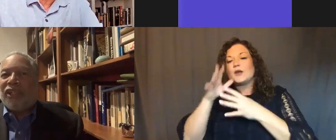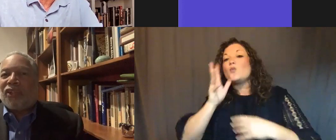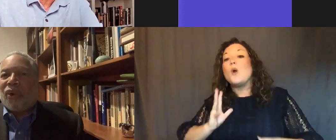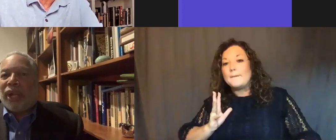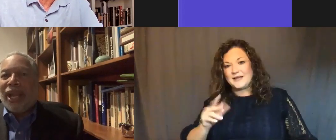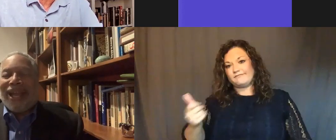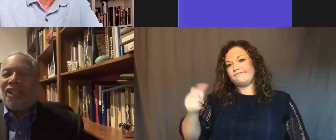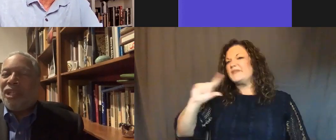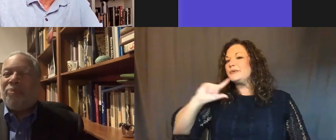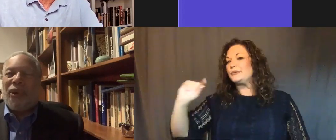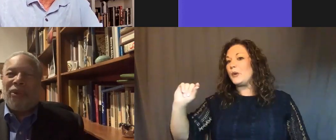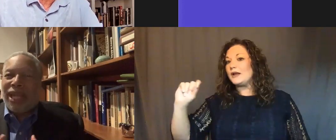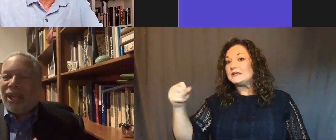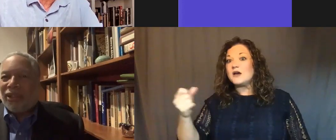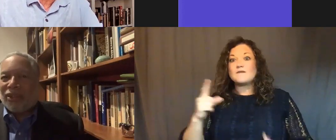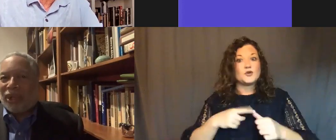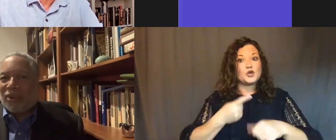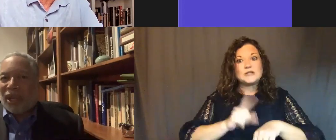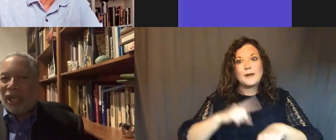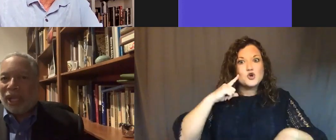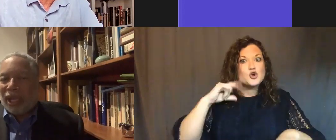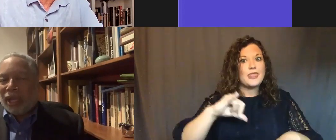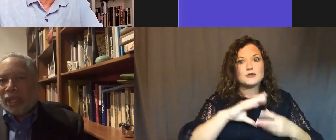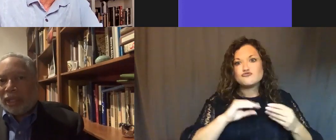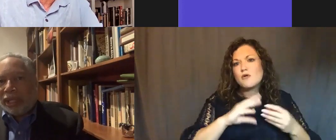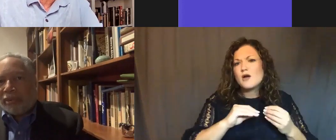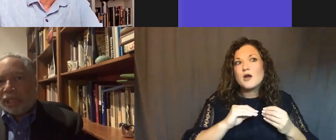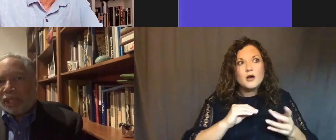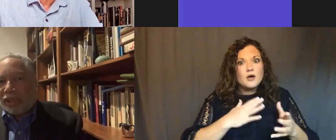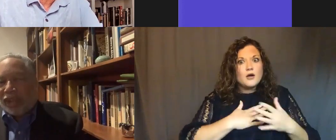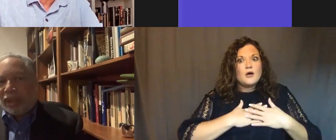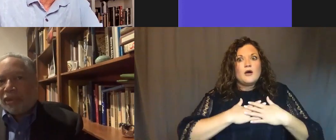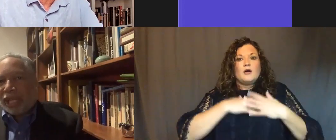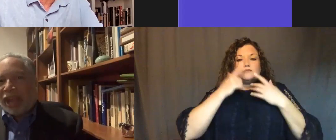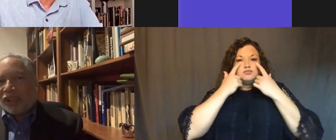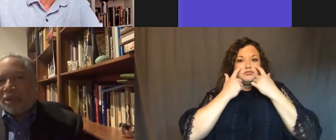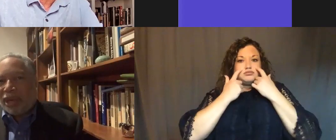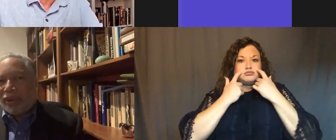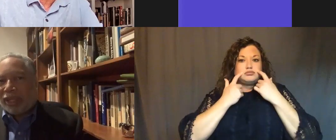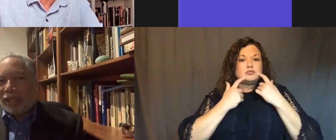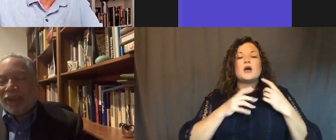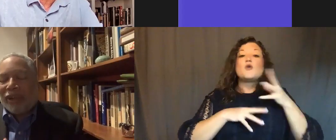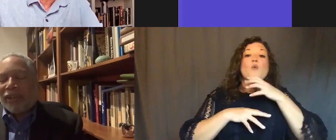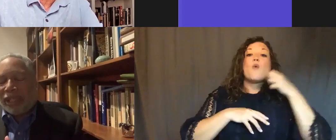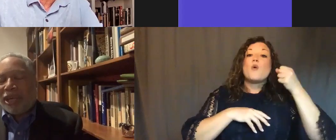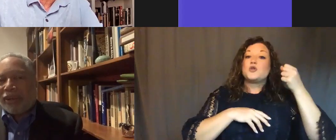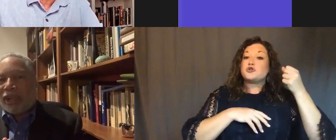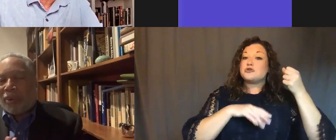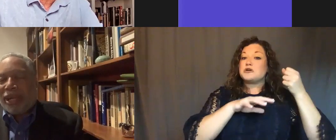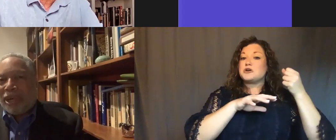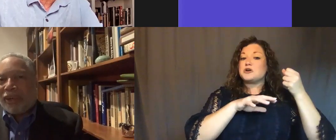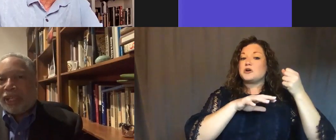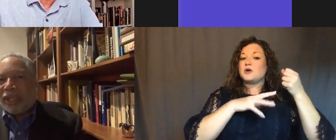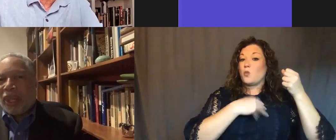discovering the story. And she broke down and started crying. Then there was a sort of elderly African American, elderly American,